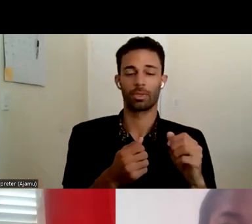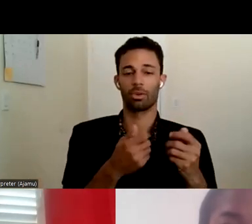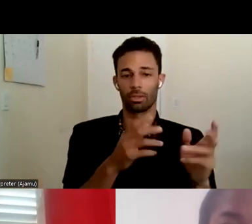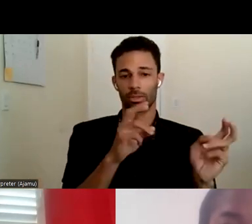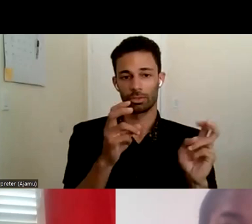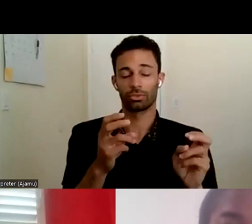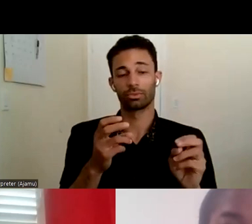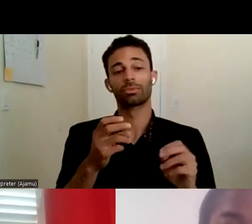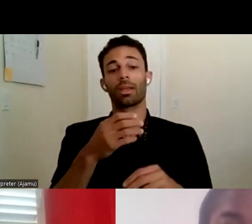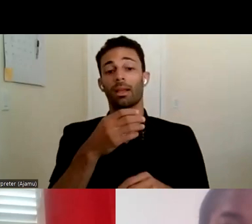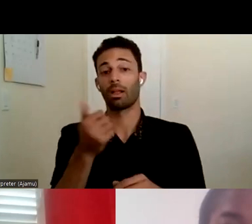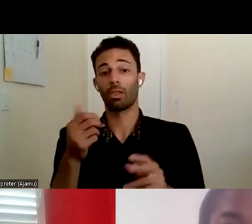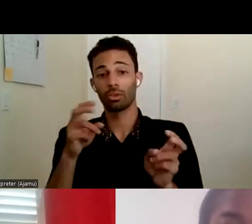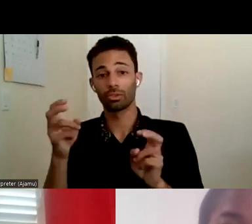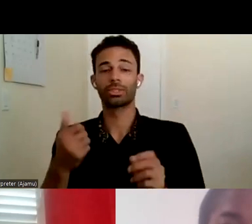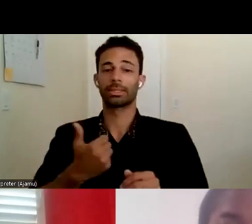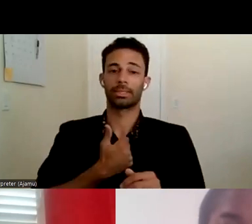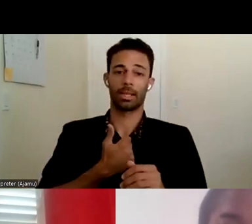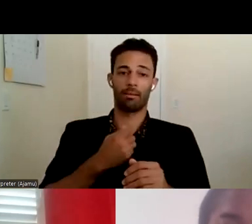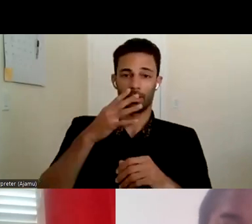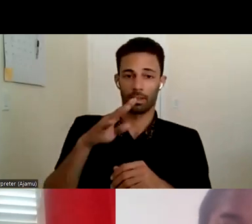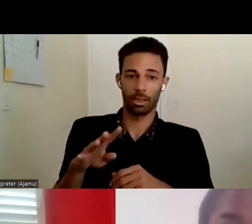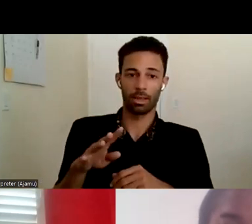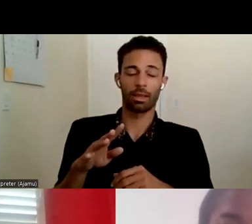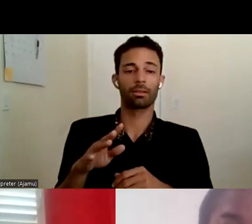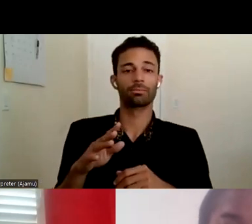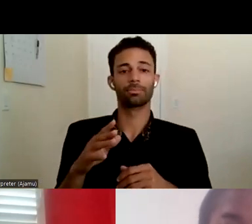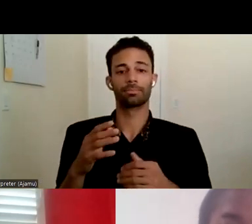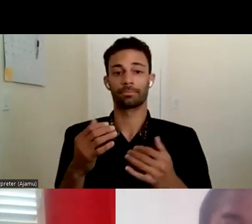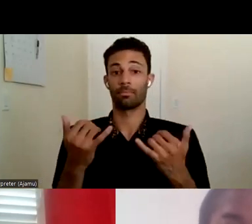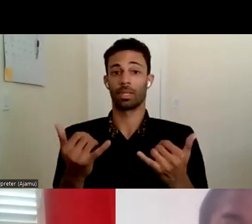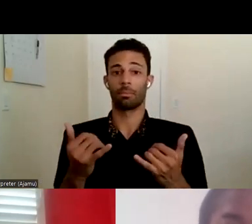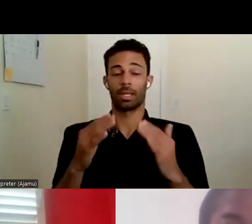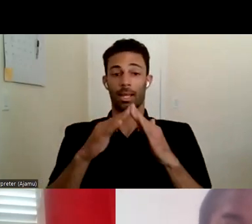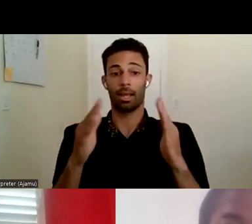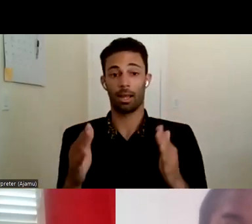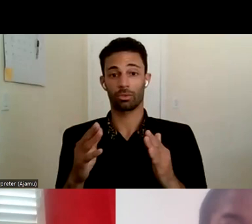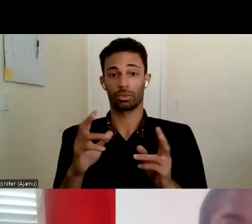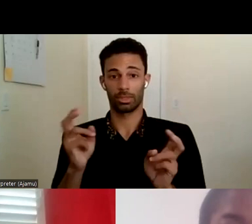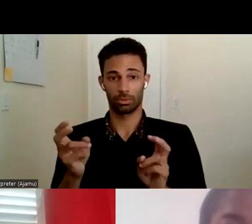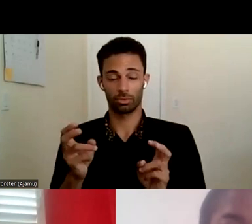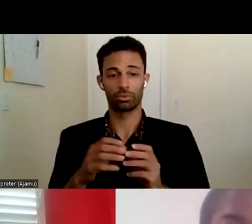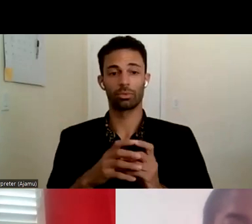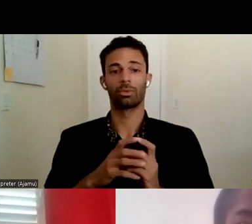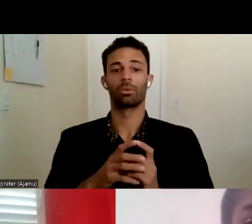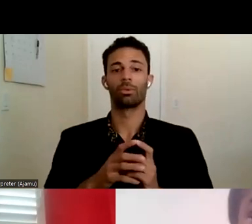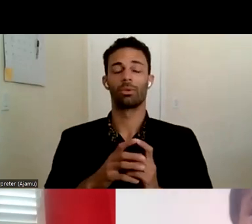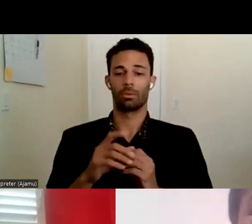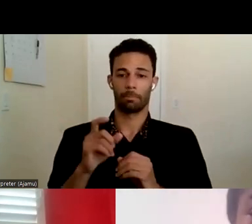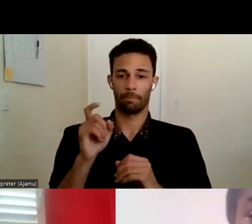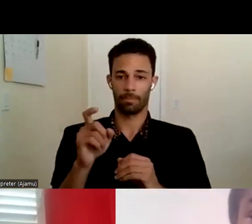with like his self-neglect, some to deal with an immediate housing, an immediate housing issue that is needed.